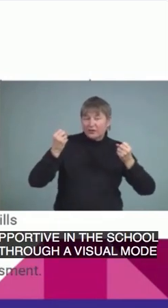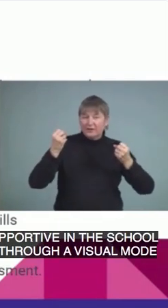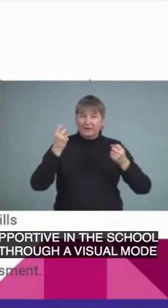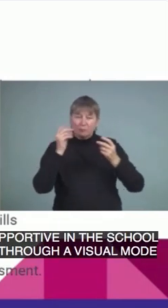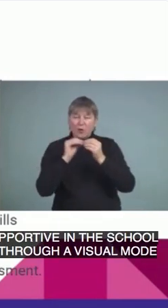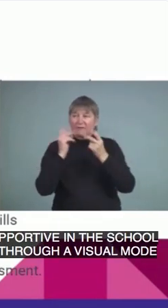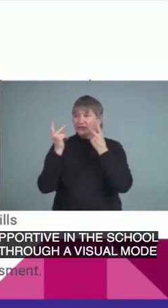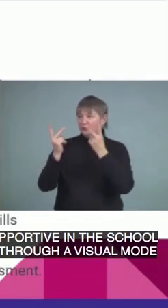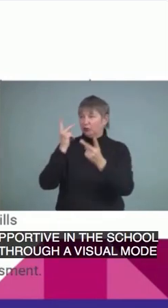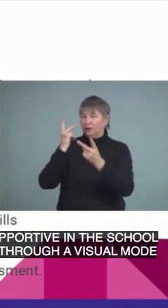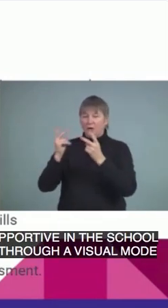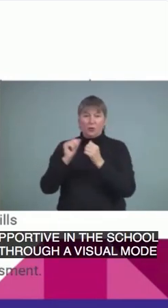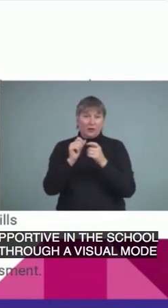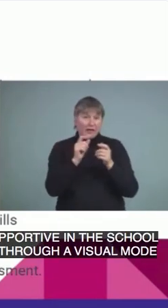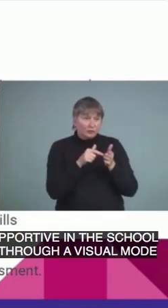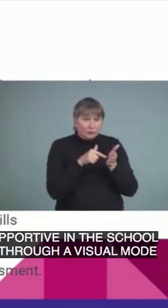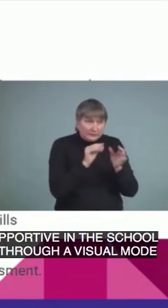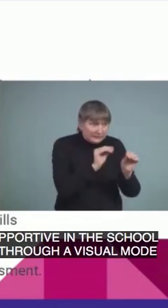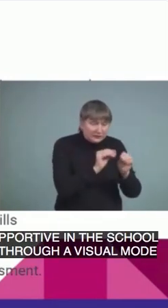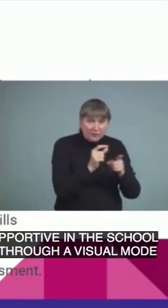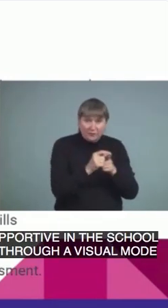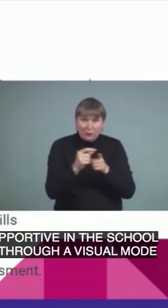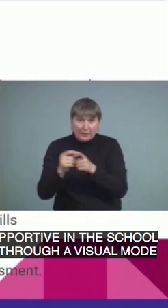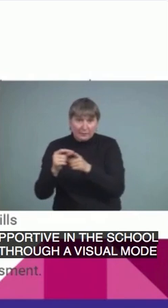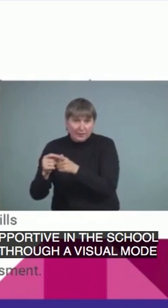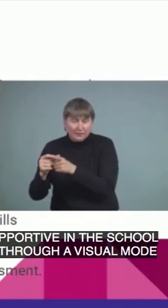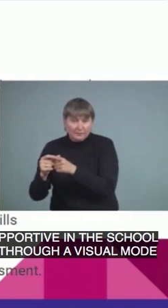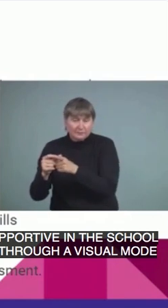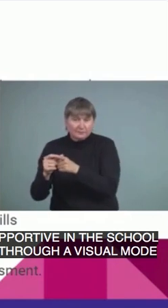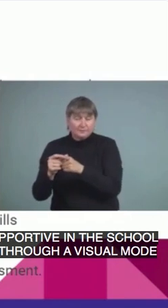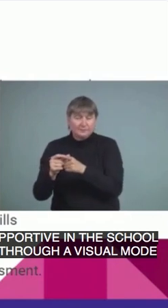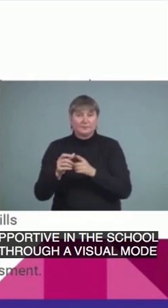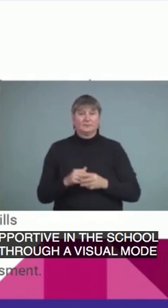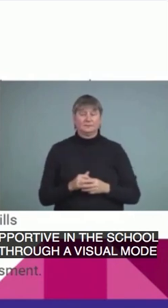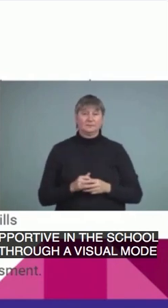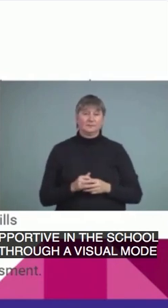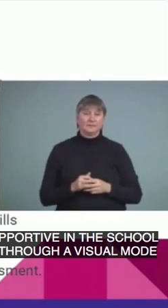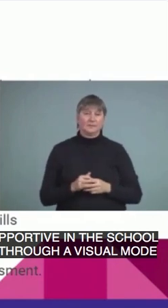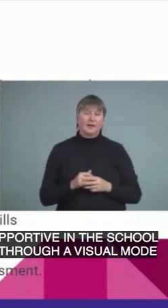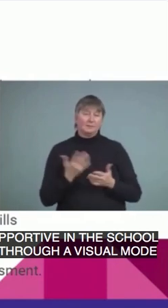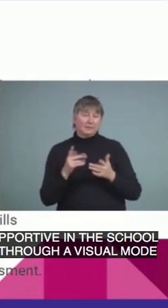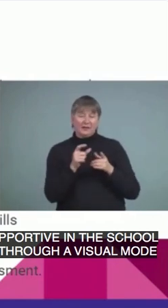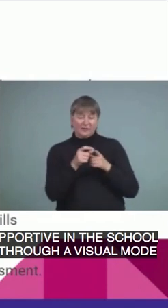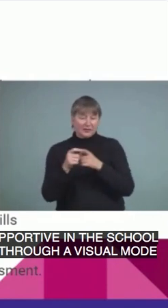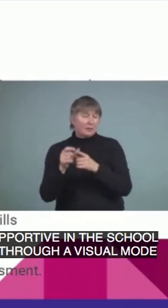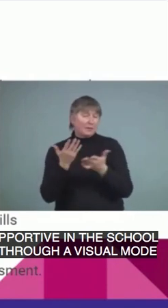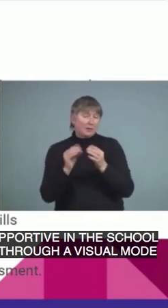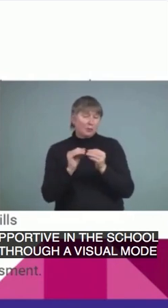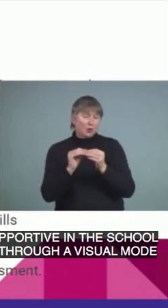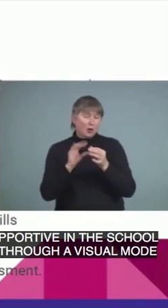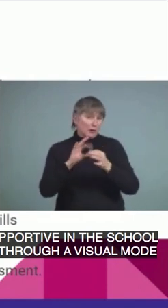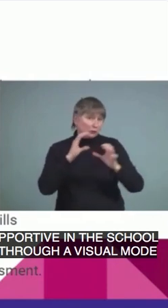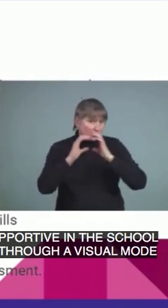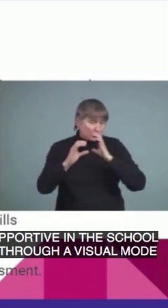or even just vocabulary that is, is more communication, more related to social communication.